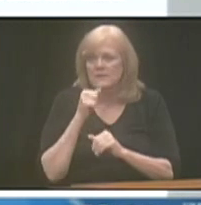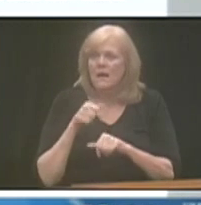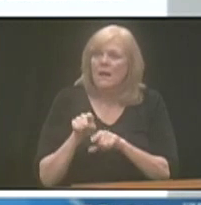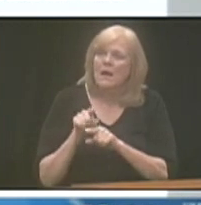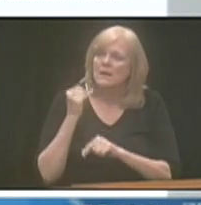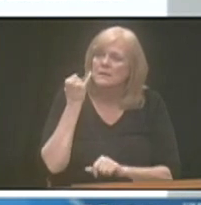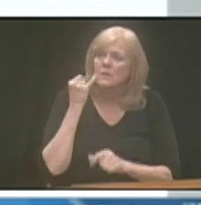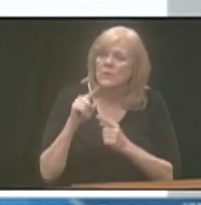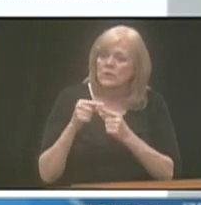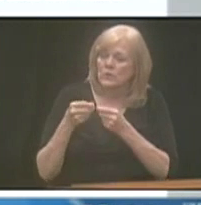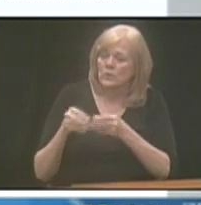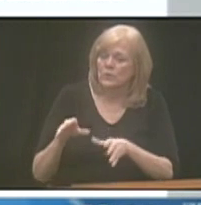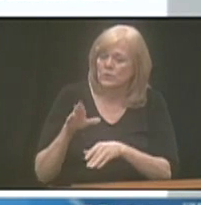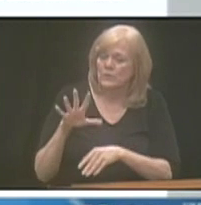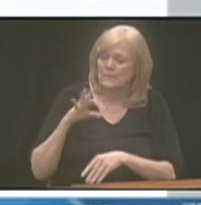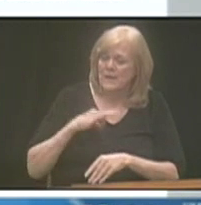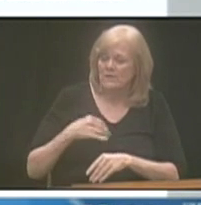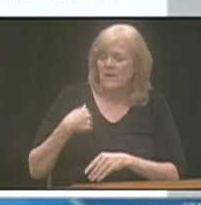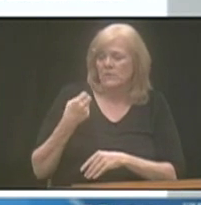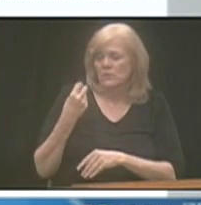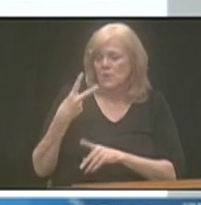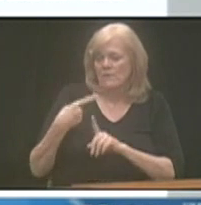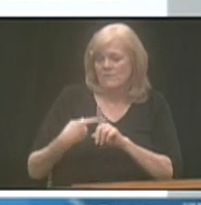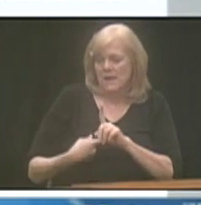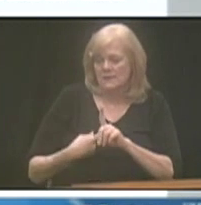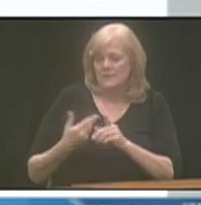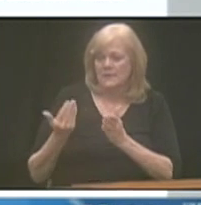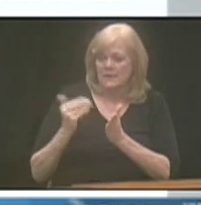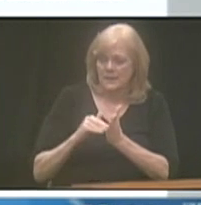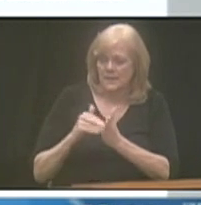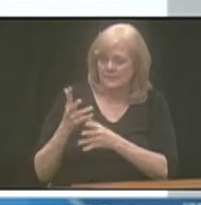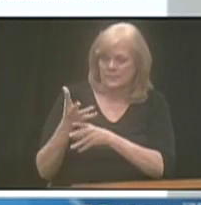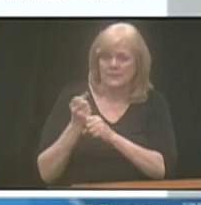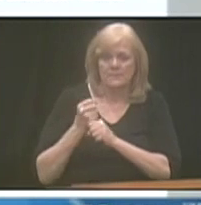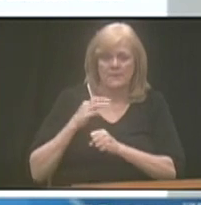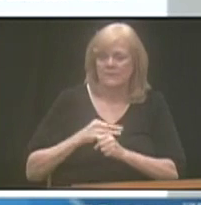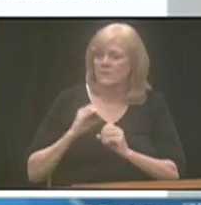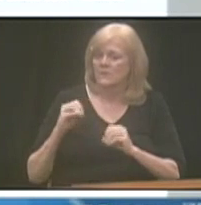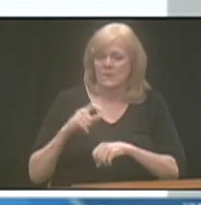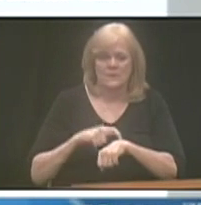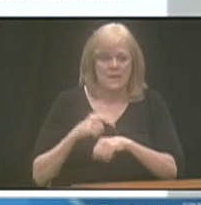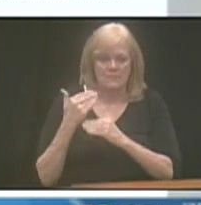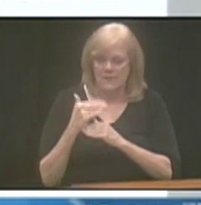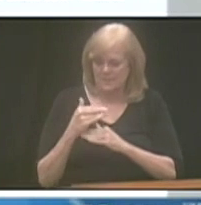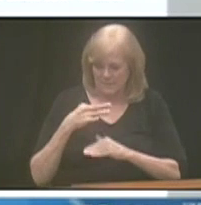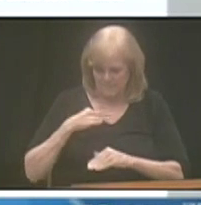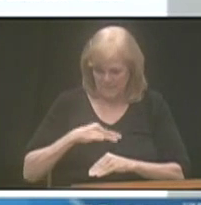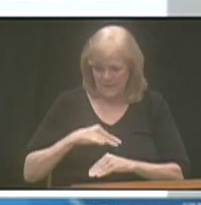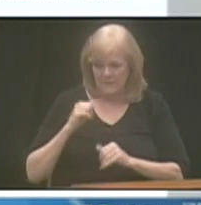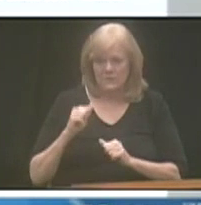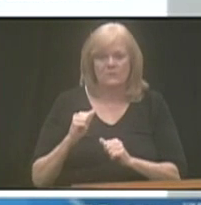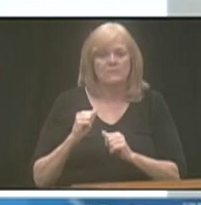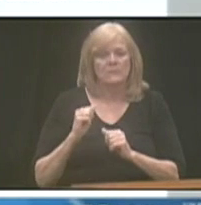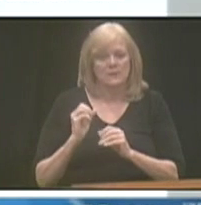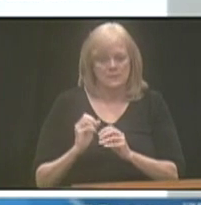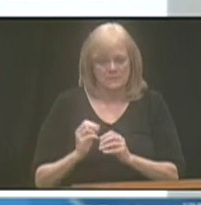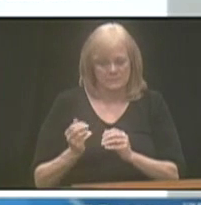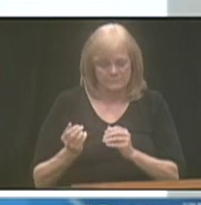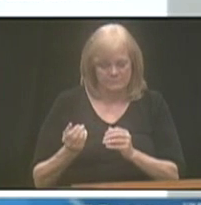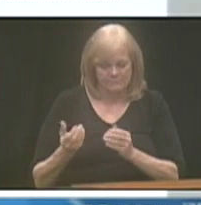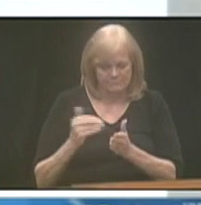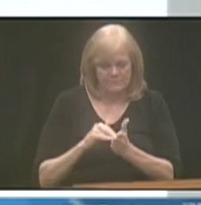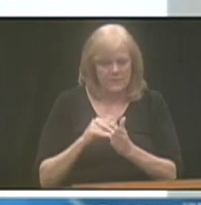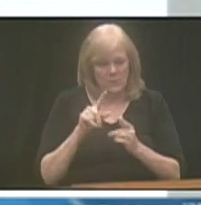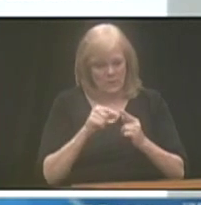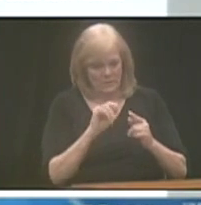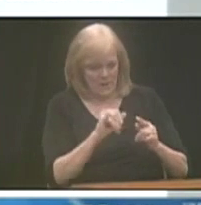not like when you normally lose your benefits that you have 12 months for reinstatement. There's no time limit. Benefits would be reinstated after that resource